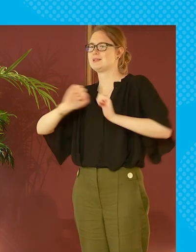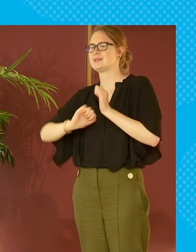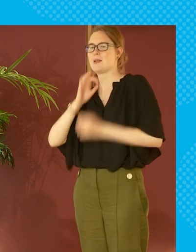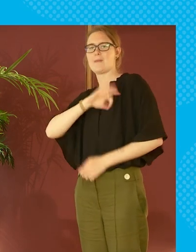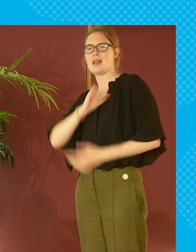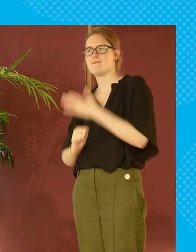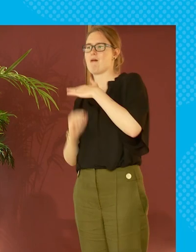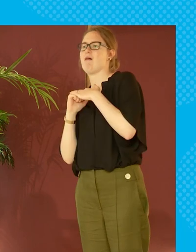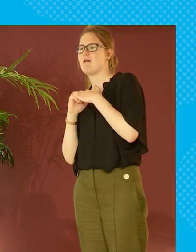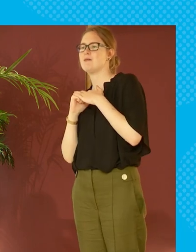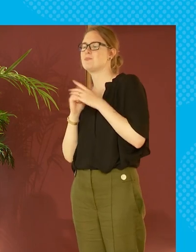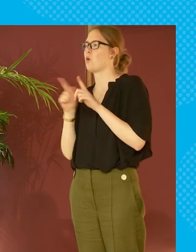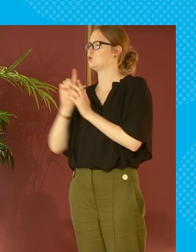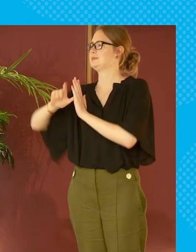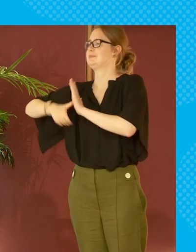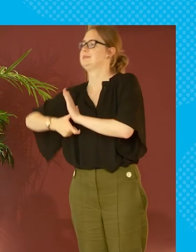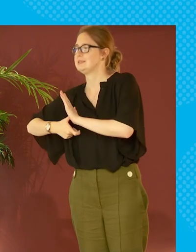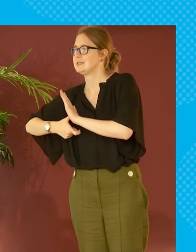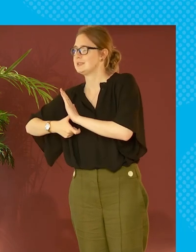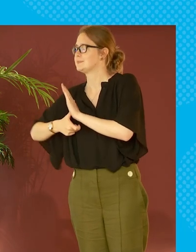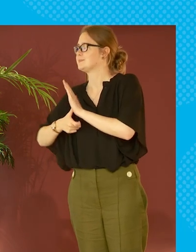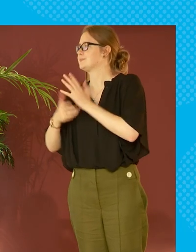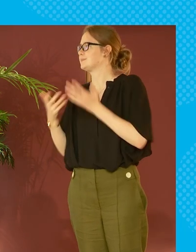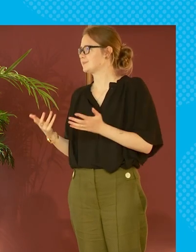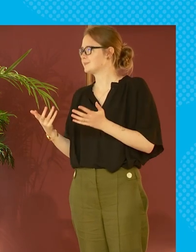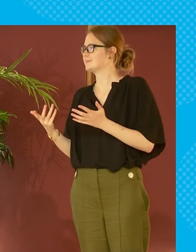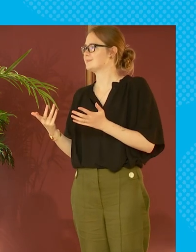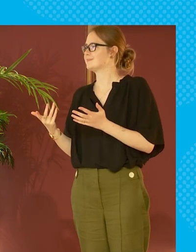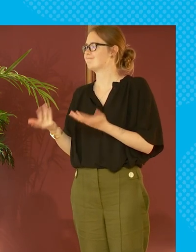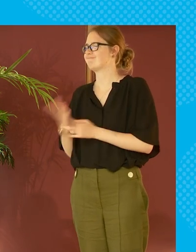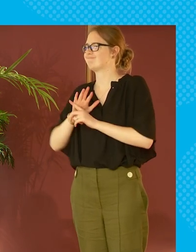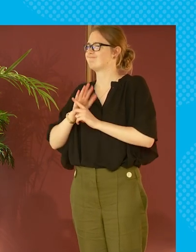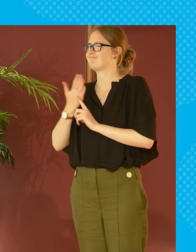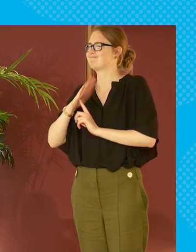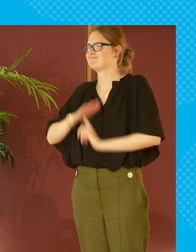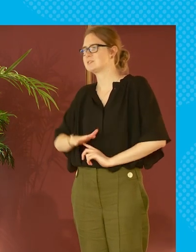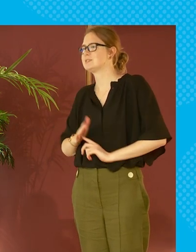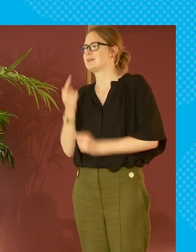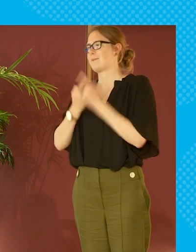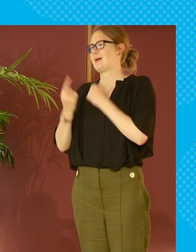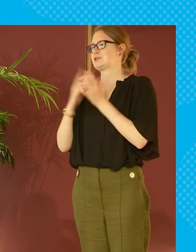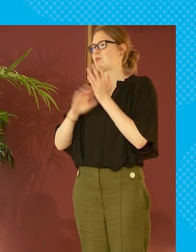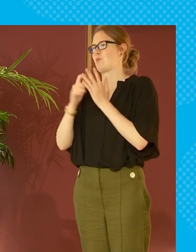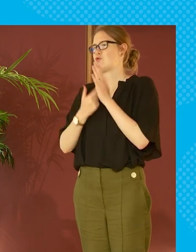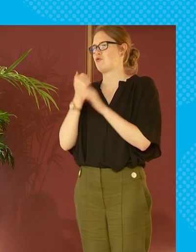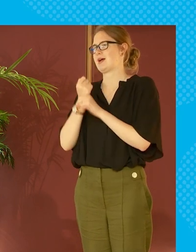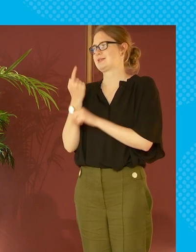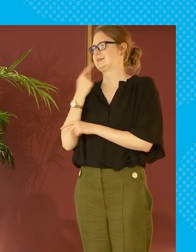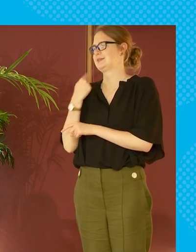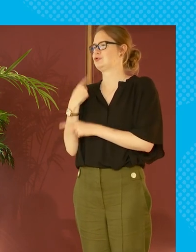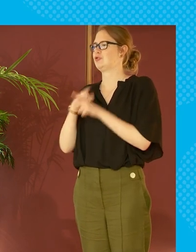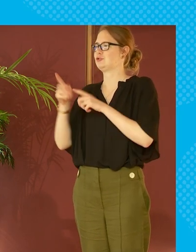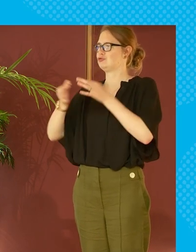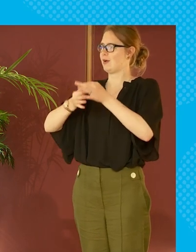cap and i mean on on disability depressingly and this apparently comes back to what marag said about trying